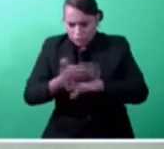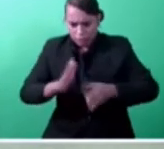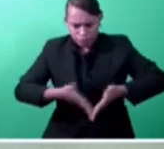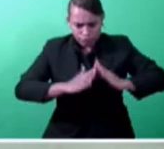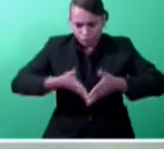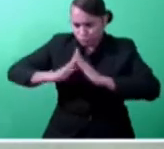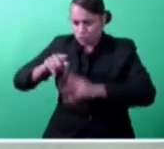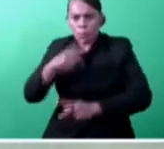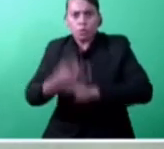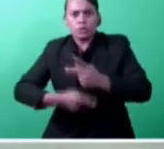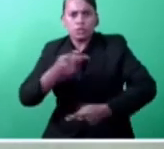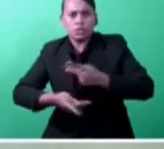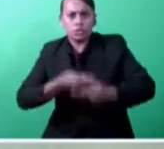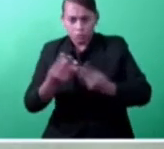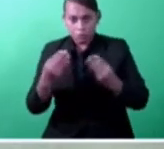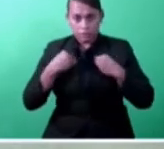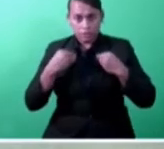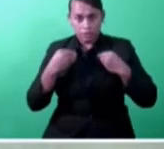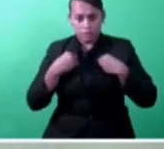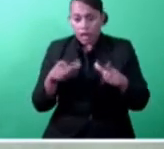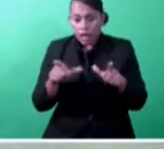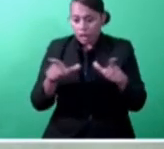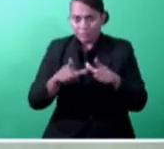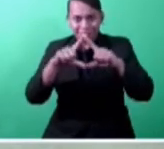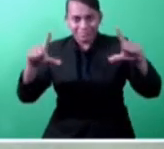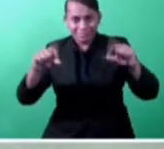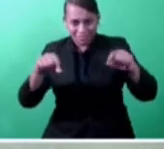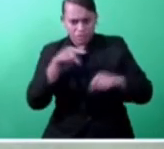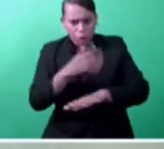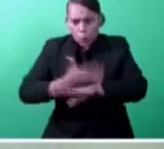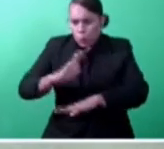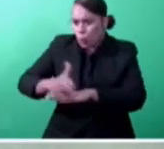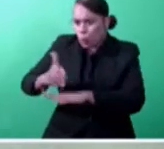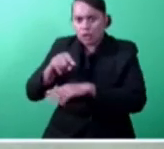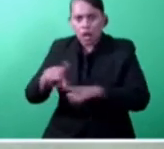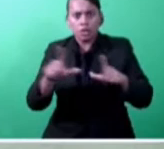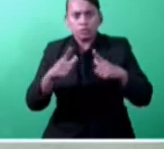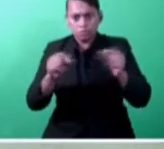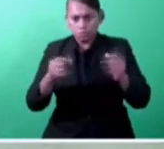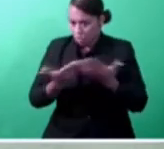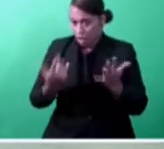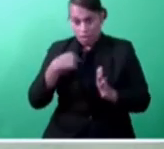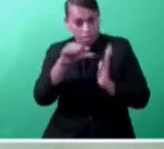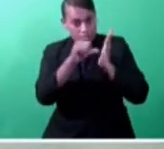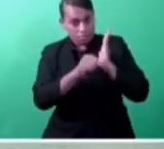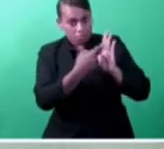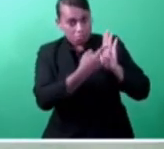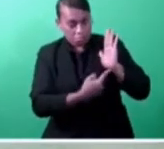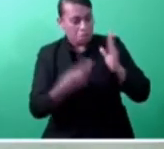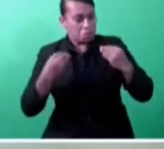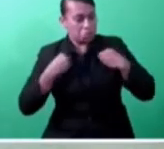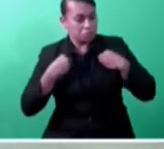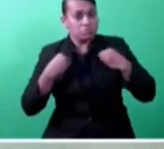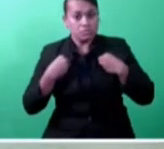licensing and renewal of licenses. Our Business Licensing Act 1976 grants the